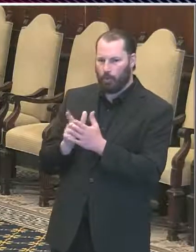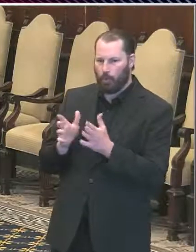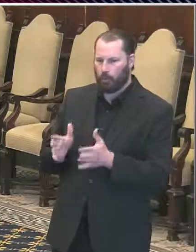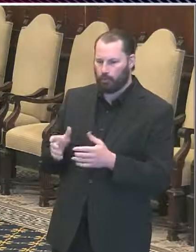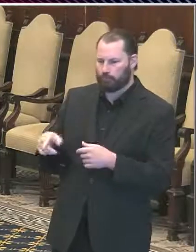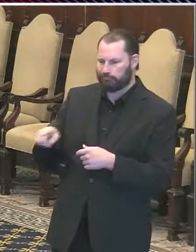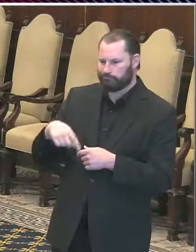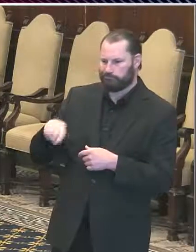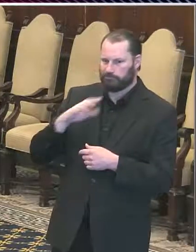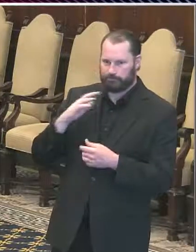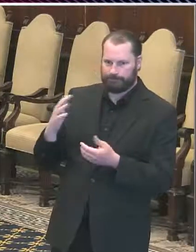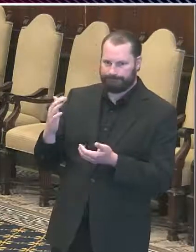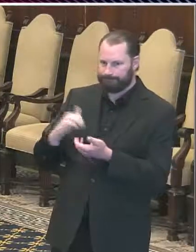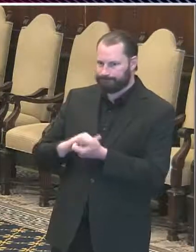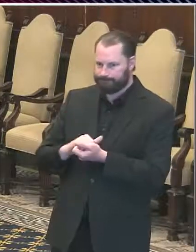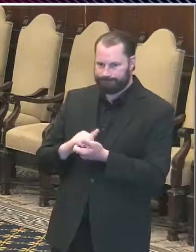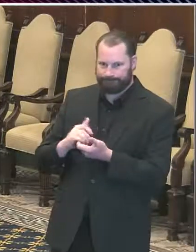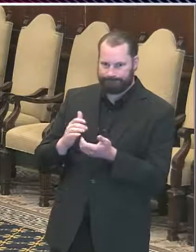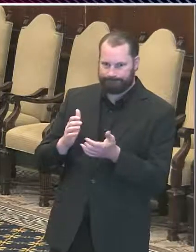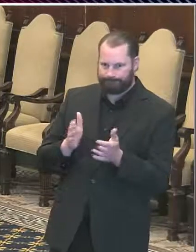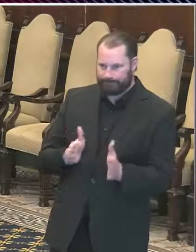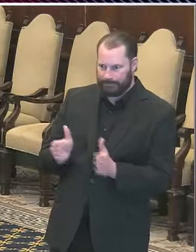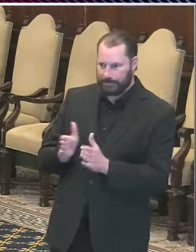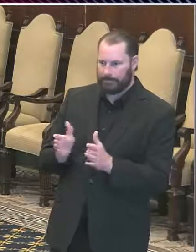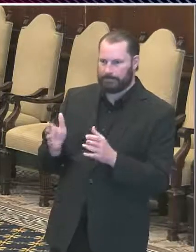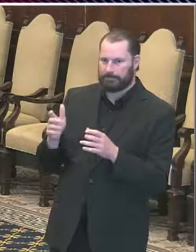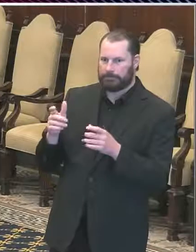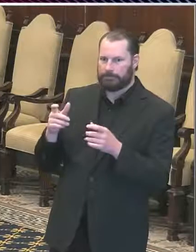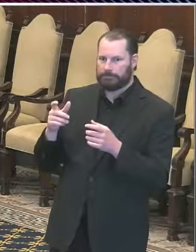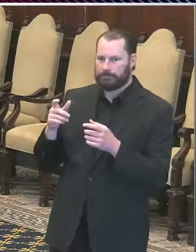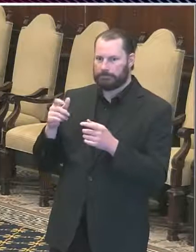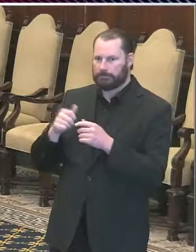courts but again